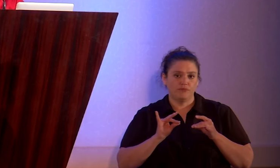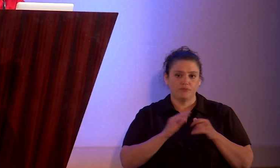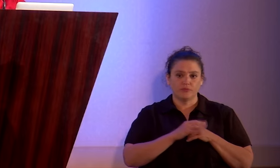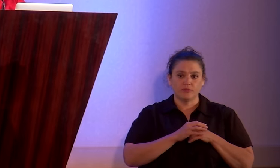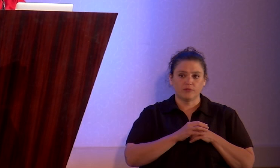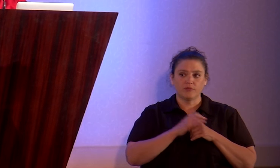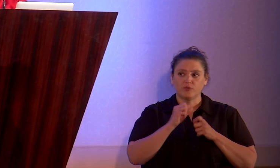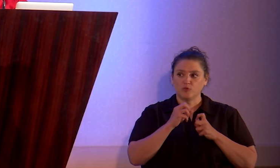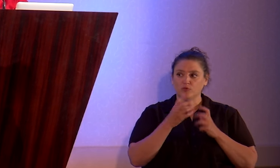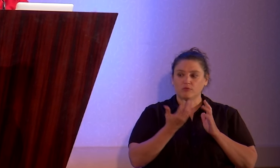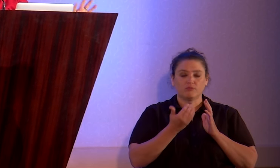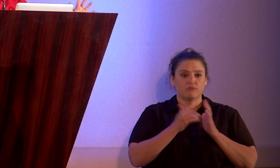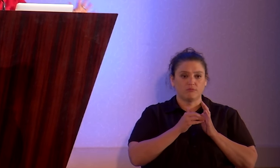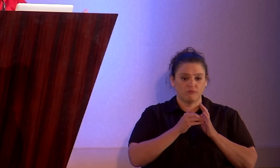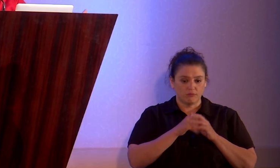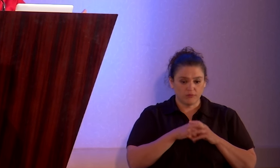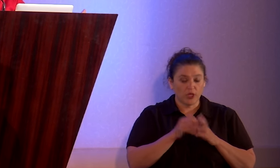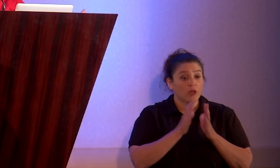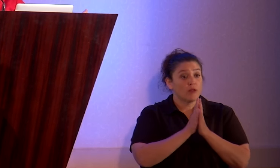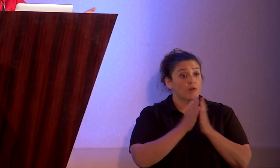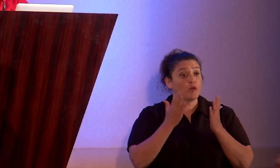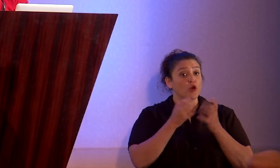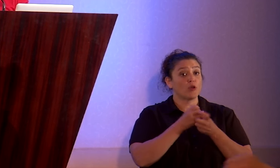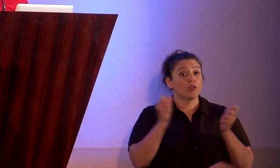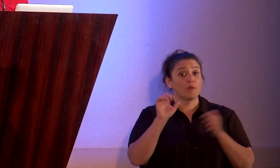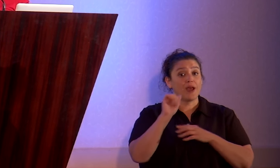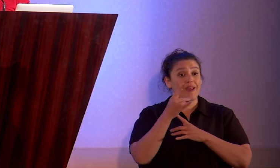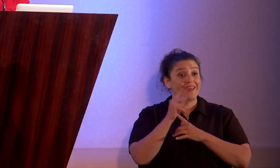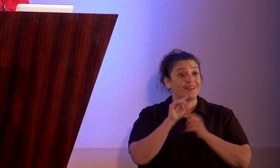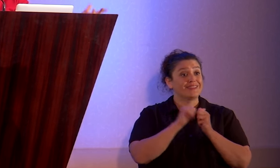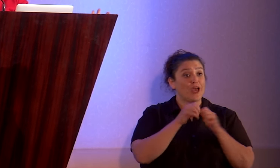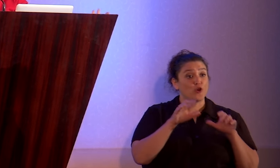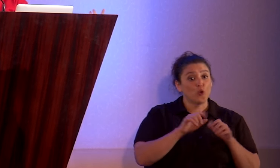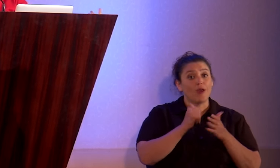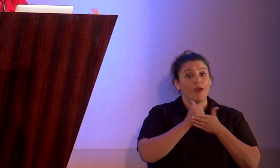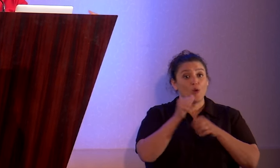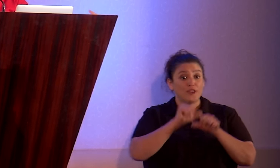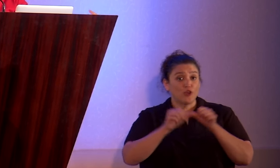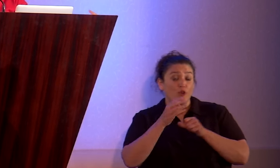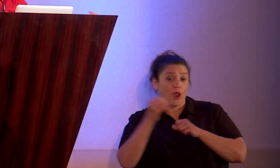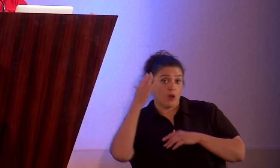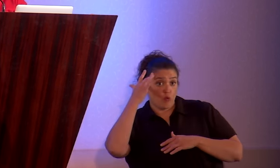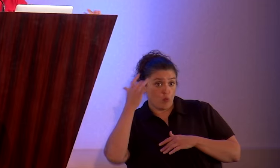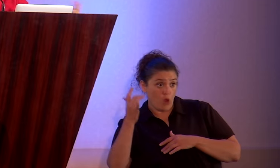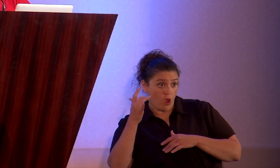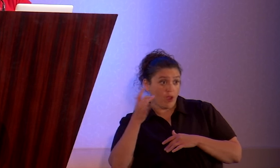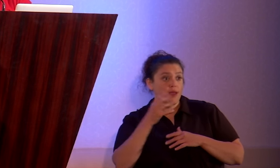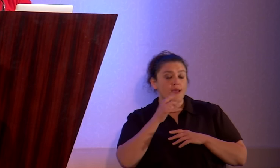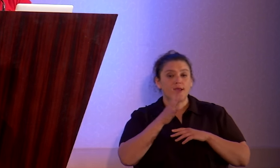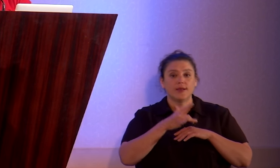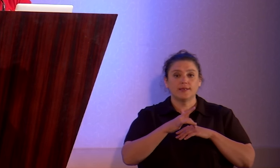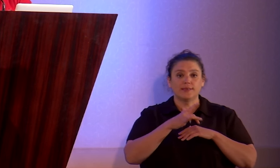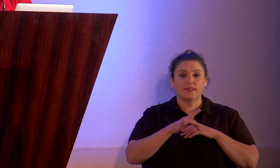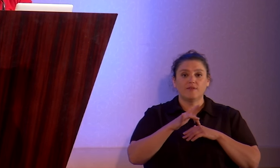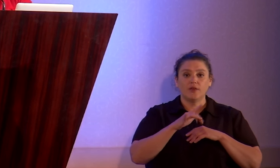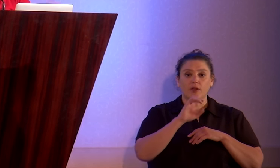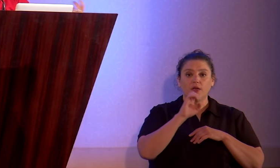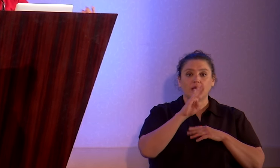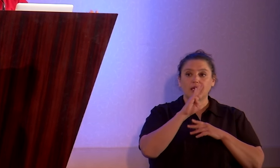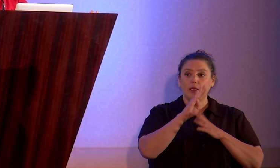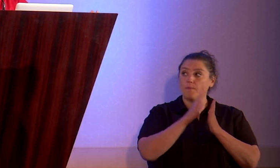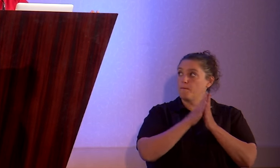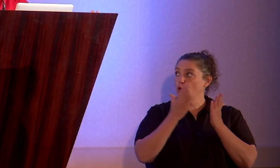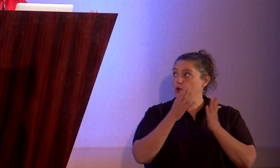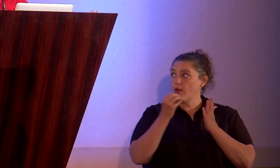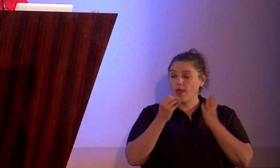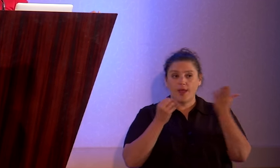So, once again, the book is titled Coming Out Atheist, How to Do It, How to Help Each Other, and Why. It's available in e-book and audio book and